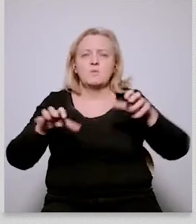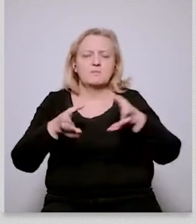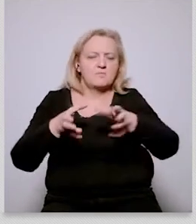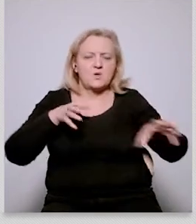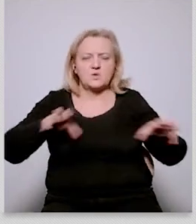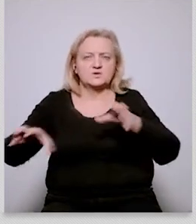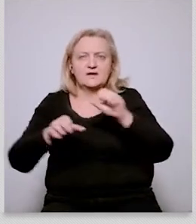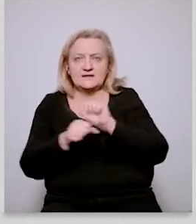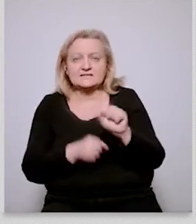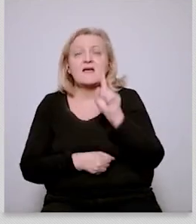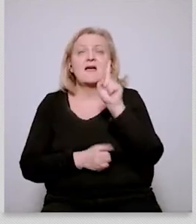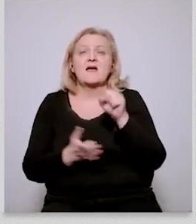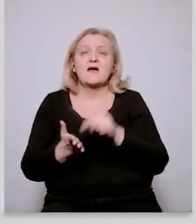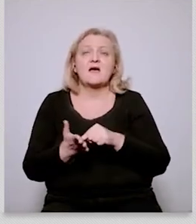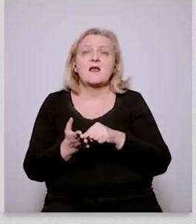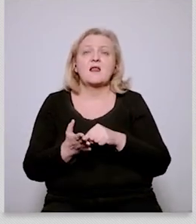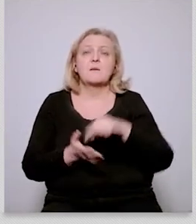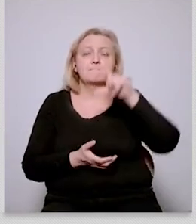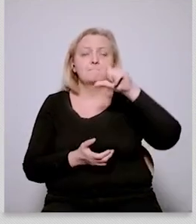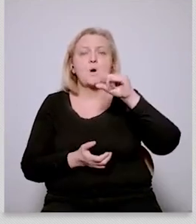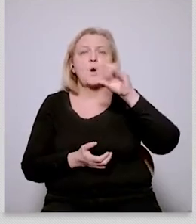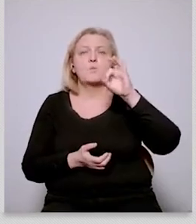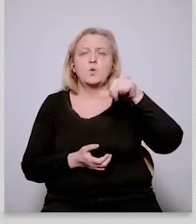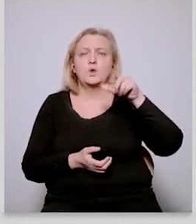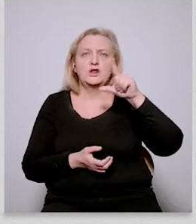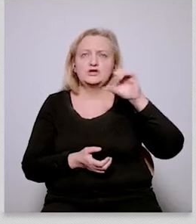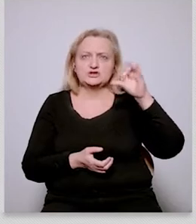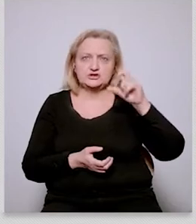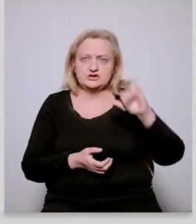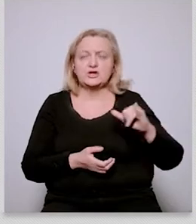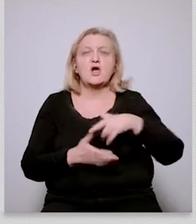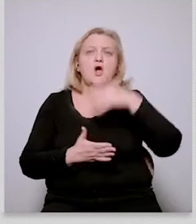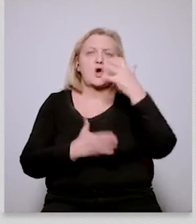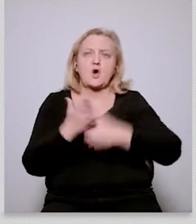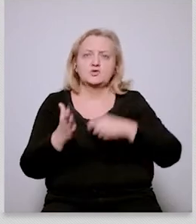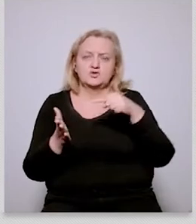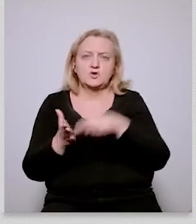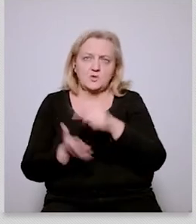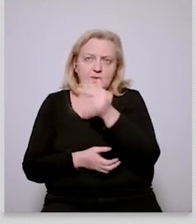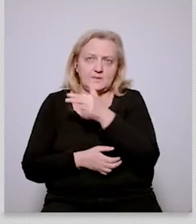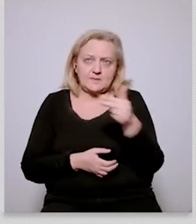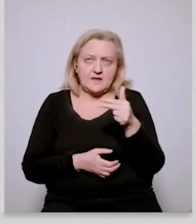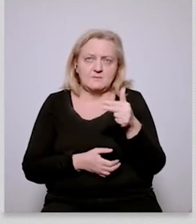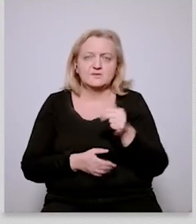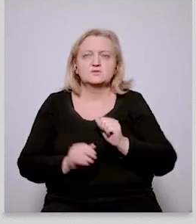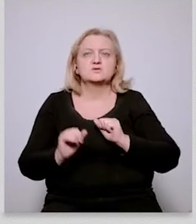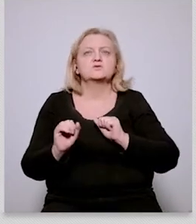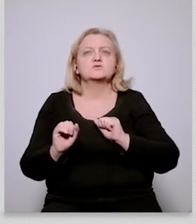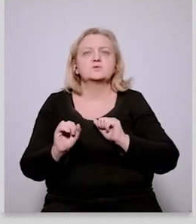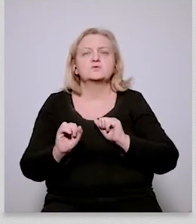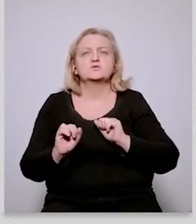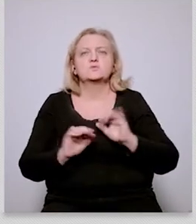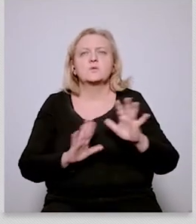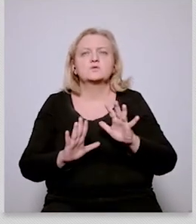this issue um in in uh in a way that was like a you know like a karate move where you